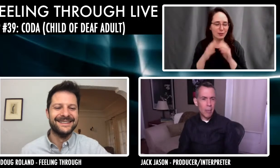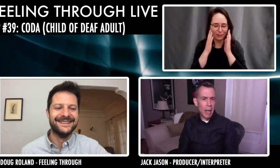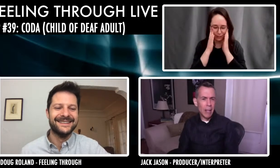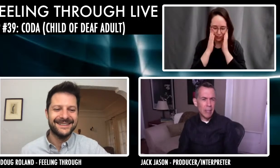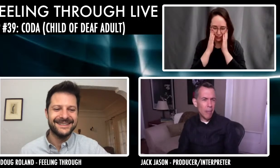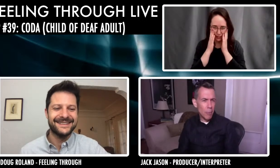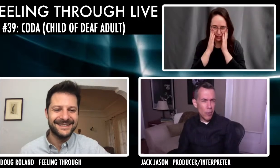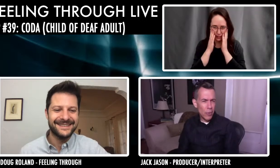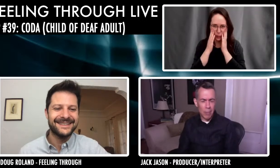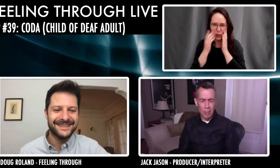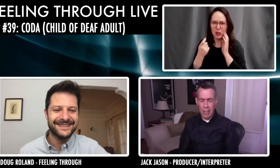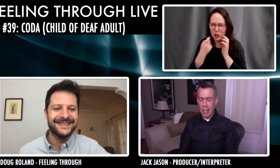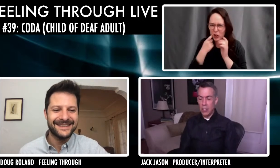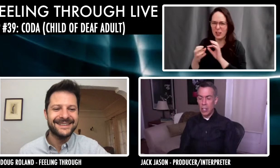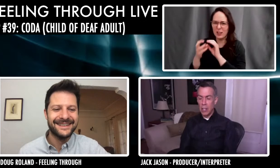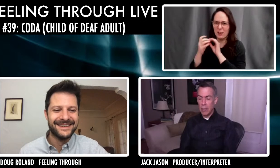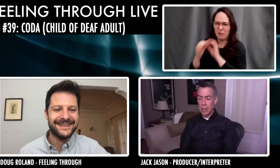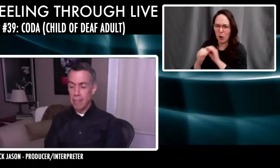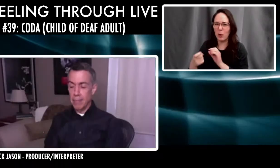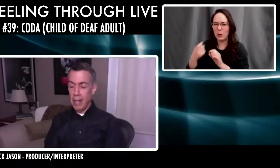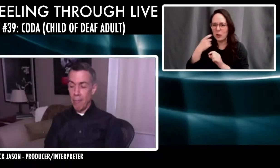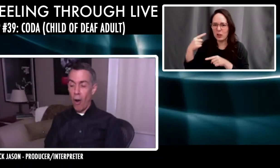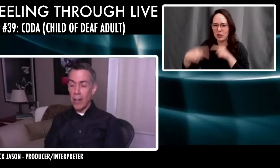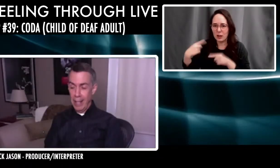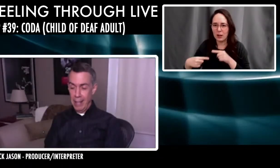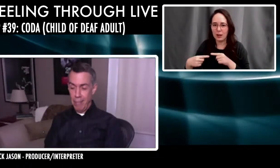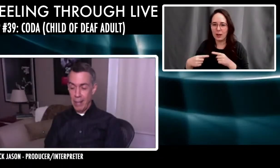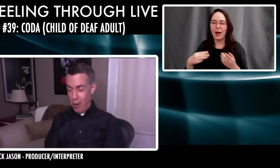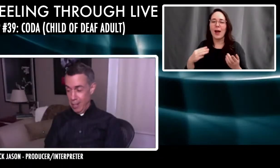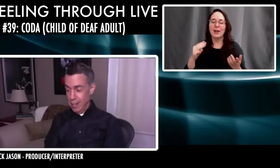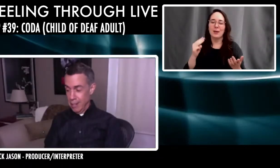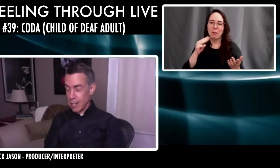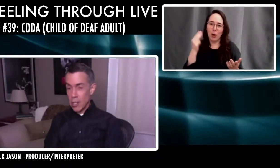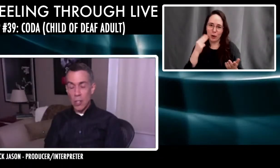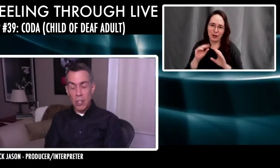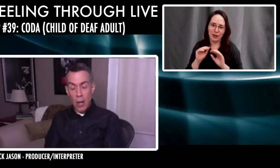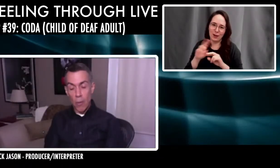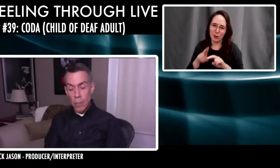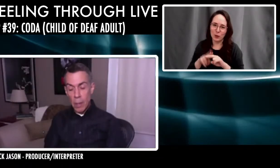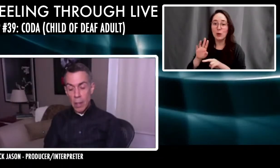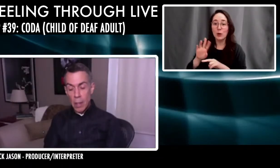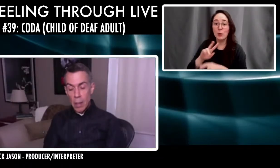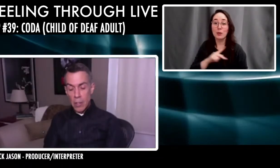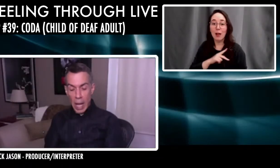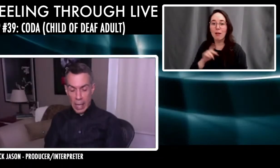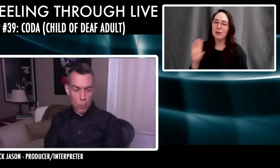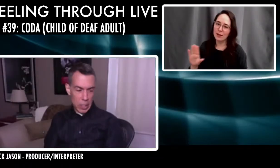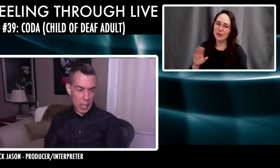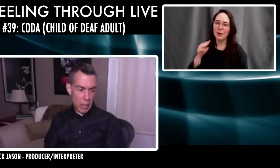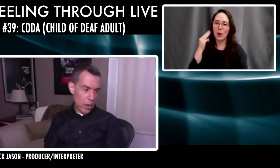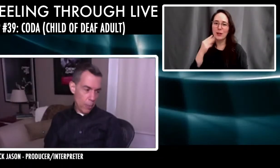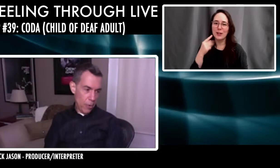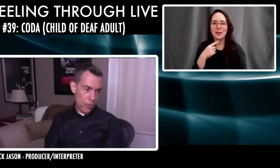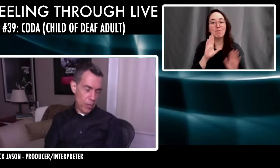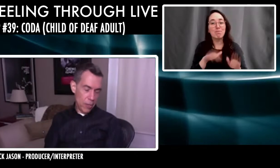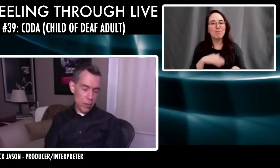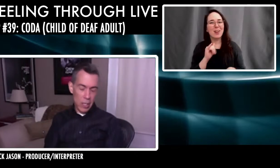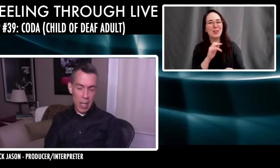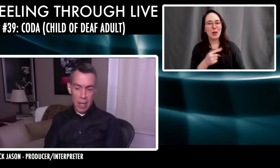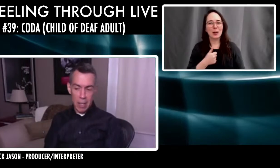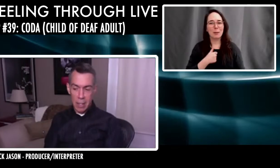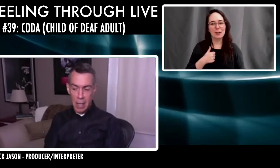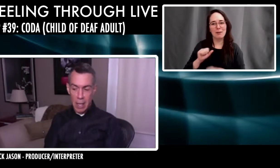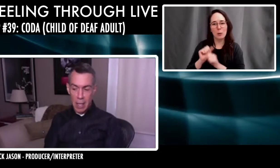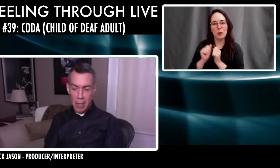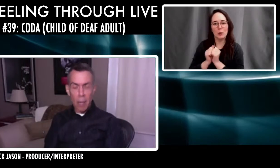It's like some, uh, some movie or something. And she goes and Marley being Marley, she goes, know, Jack and I have worked together for a number of years